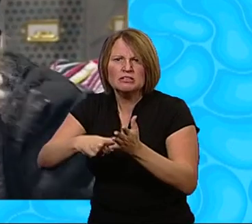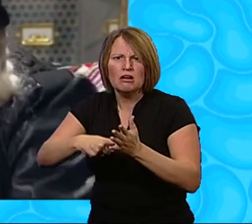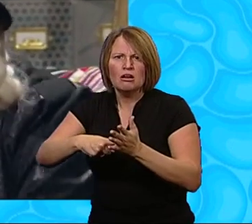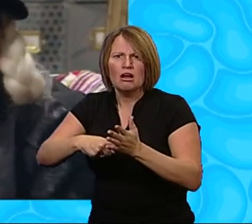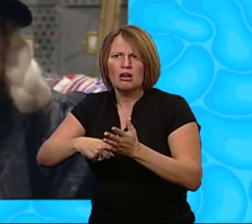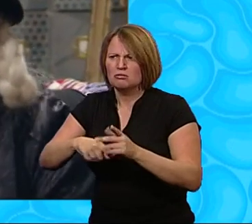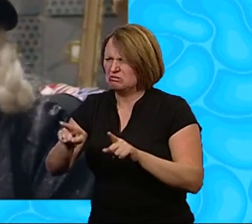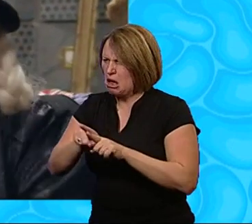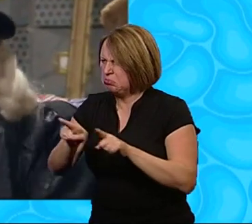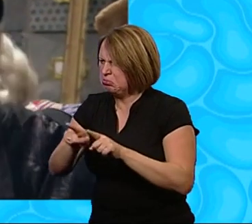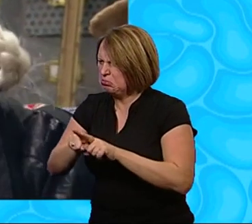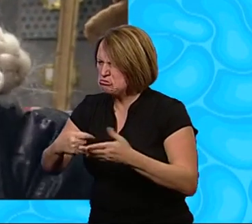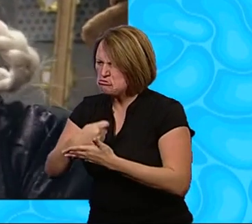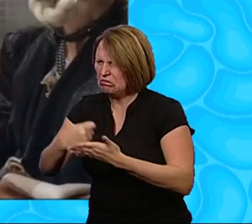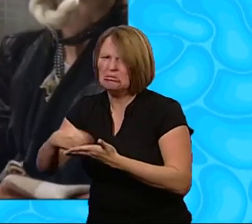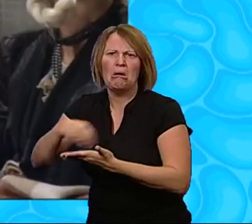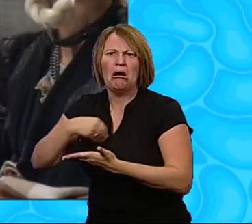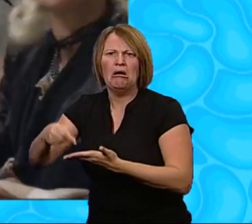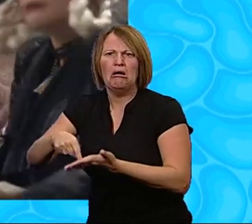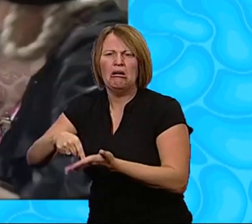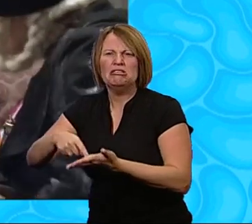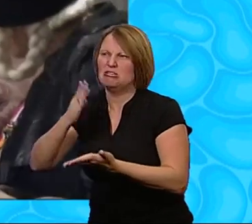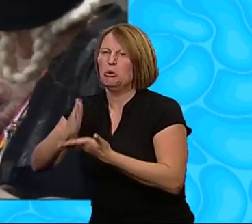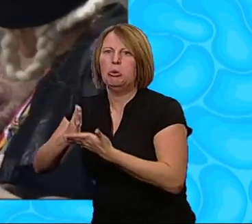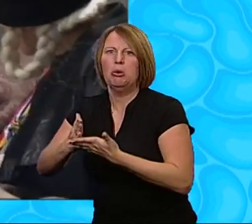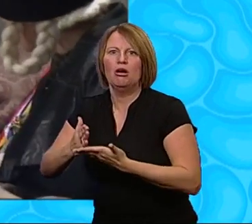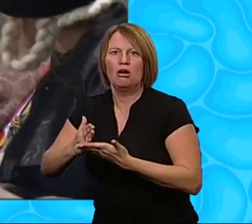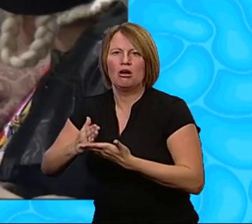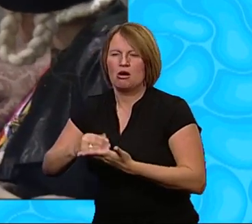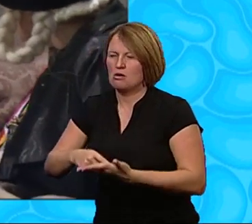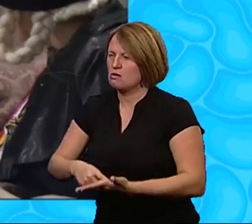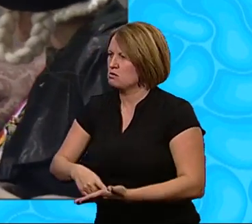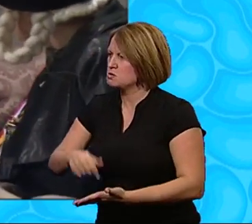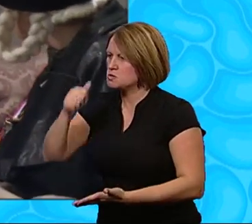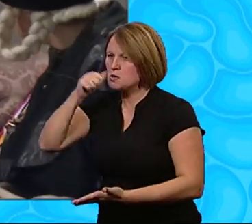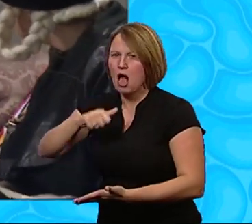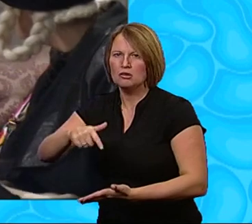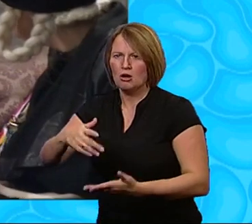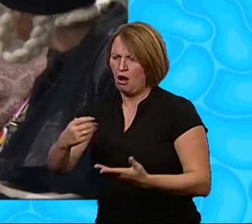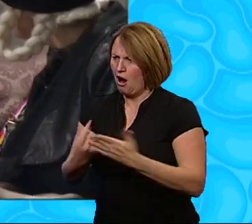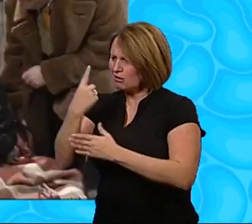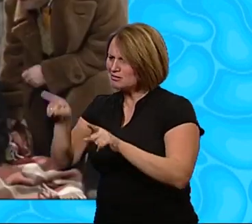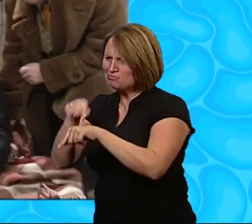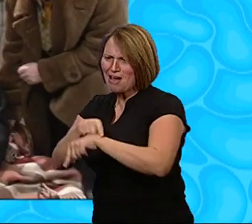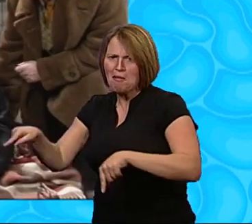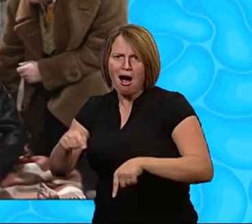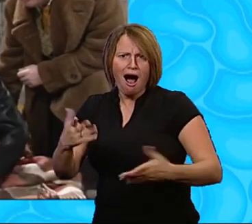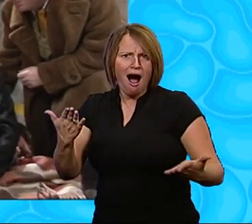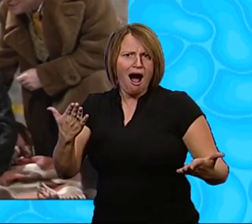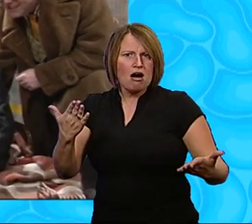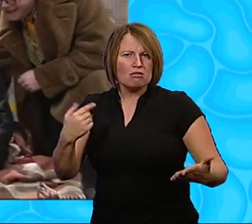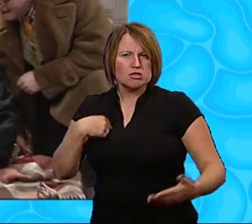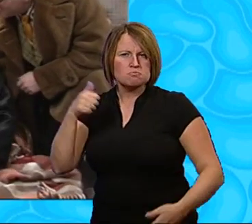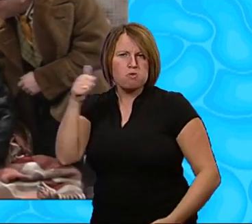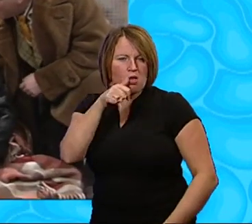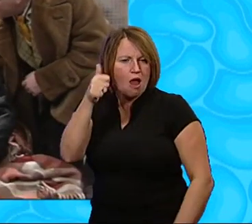But that's the same as the rent Is it? Oh, so it is What a coincidence Yes, I suppose